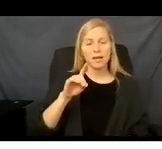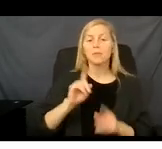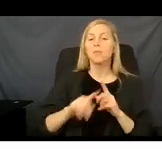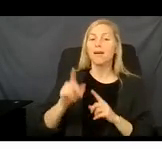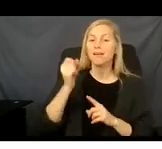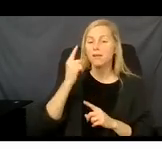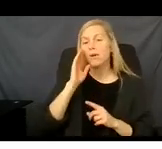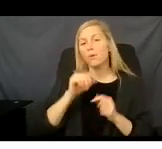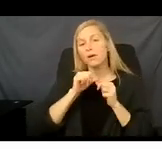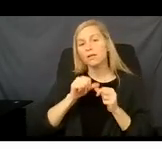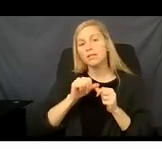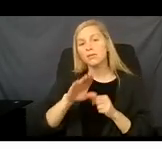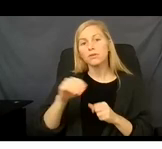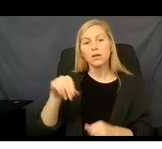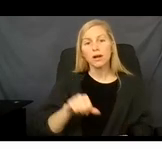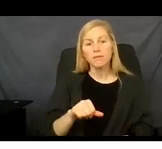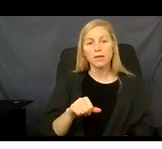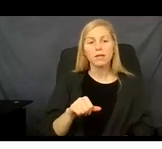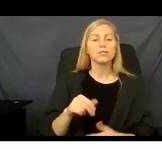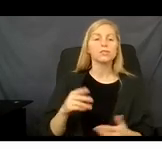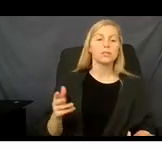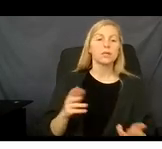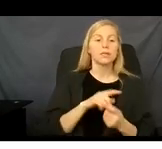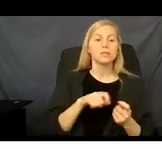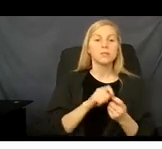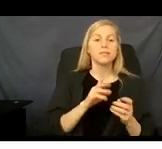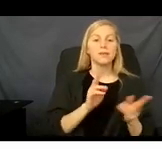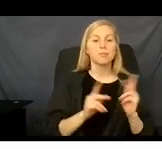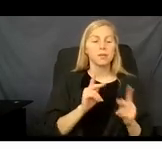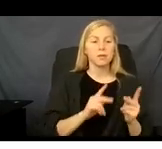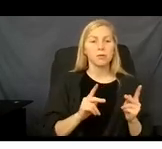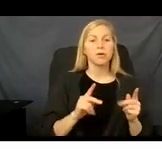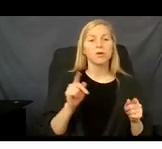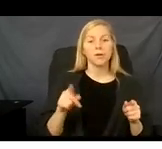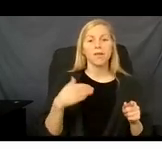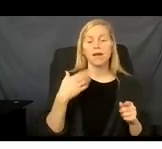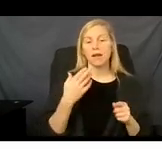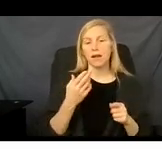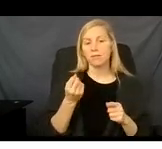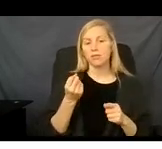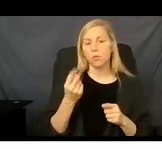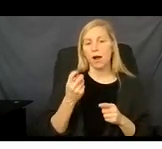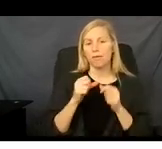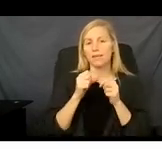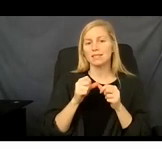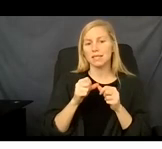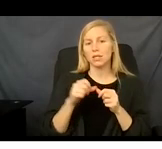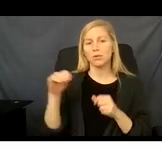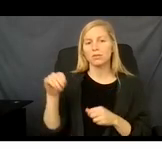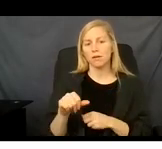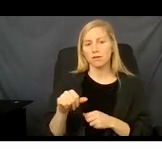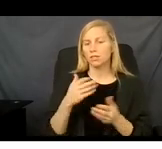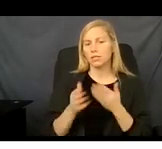certain individuals determined eligible for coverage get that coverage for 12 continuous months, irrespective of changes